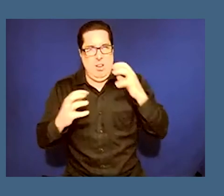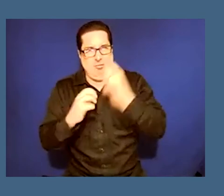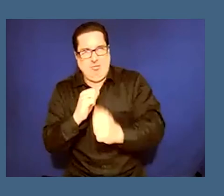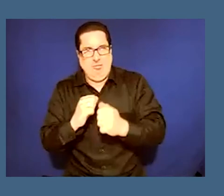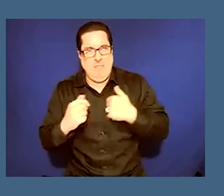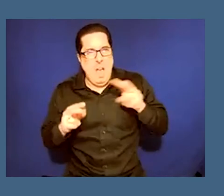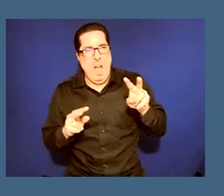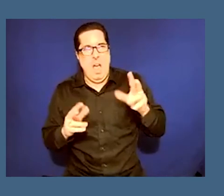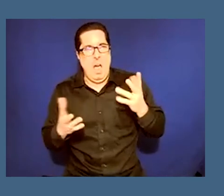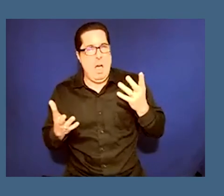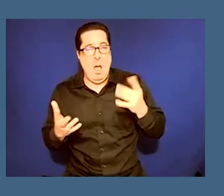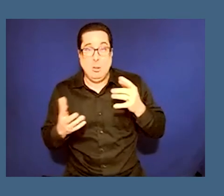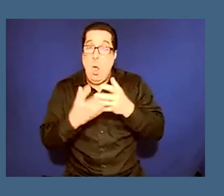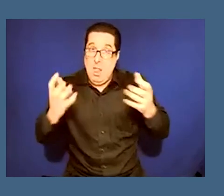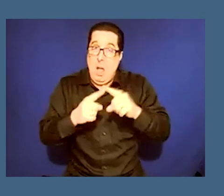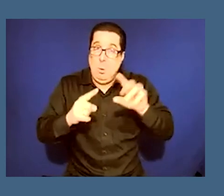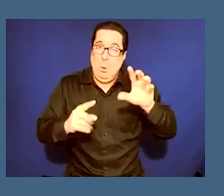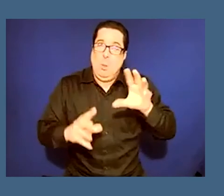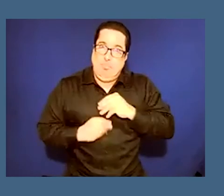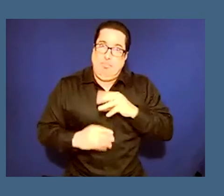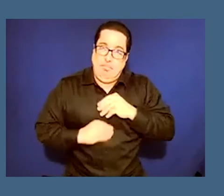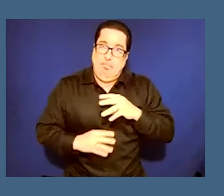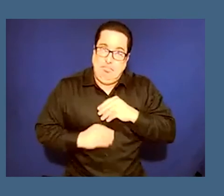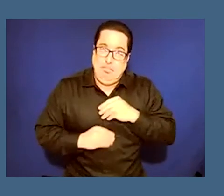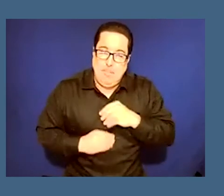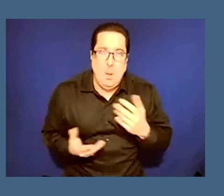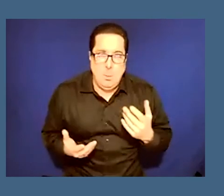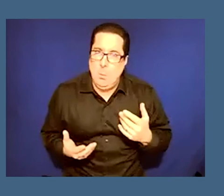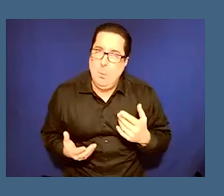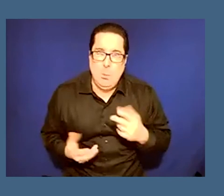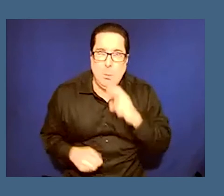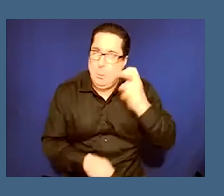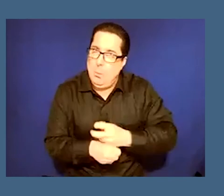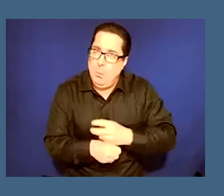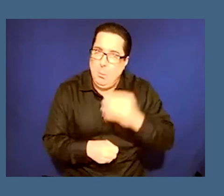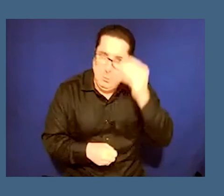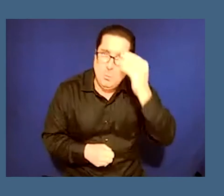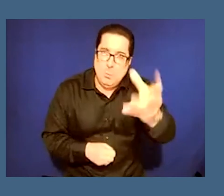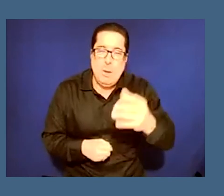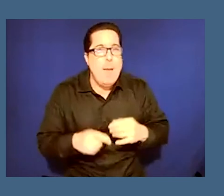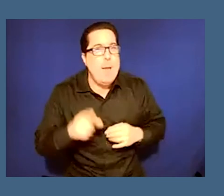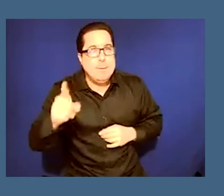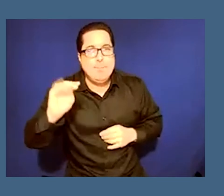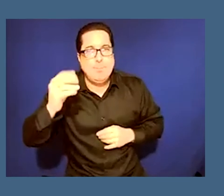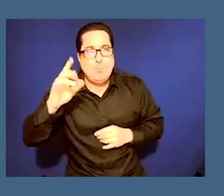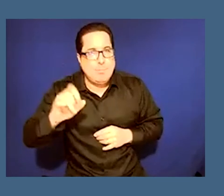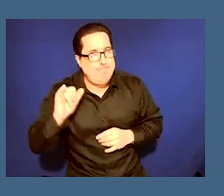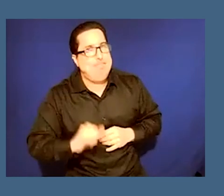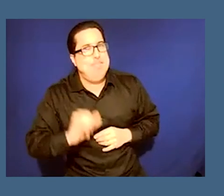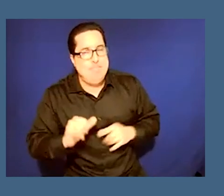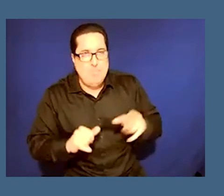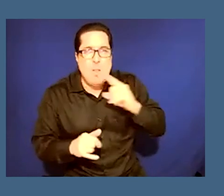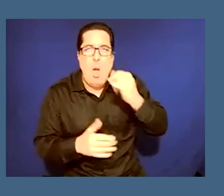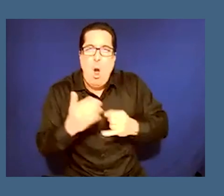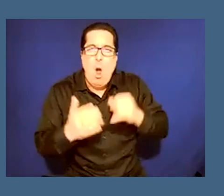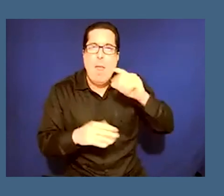that's it reminds me of a an art book a table book called without